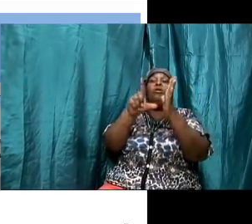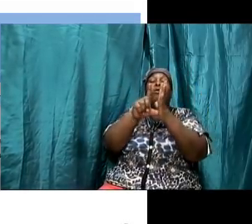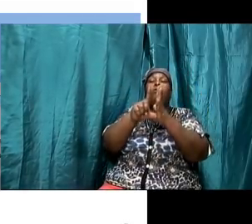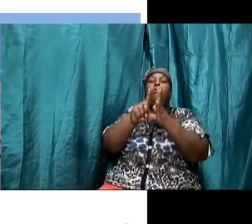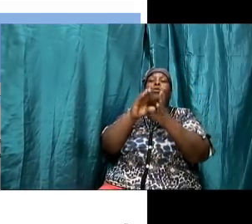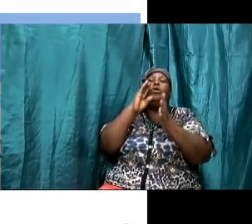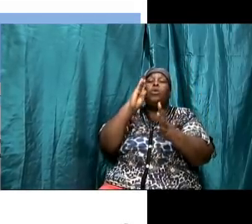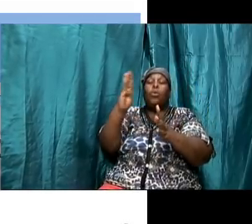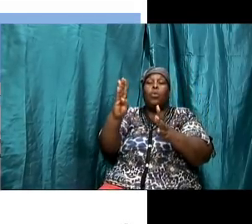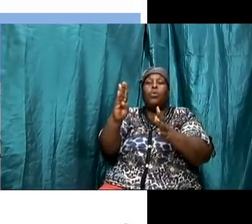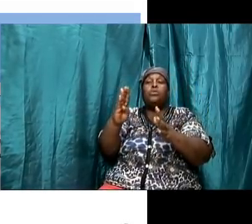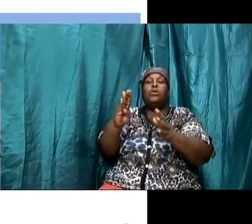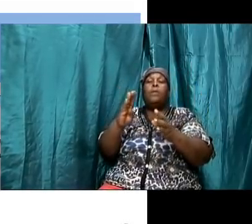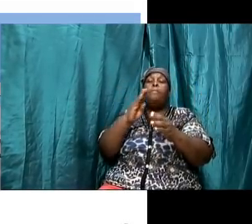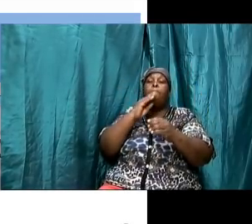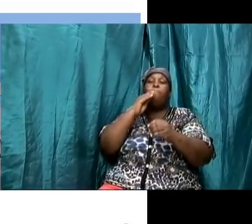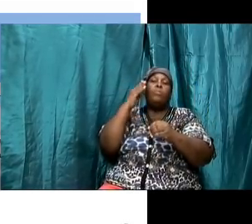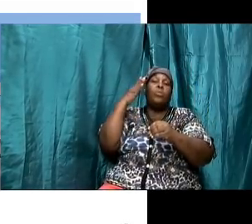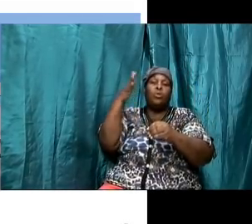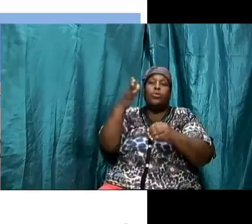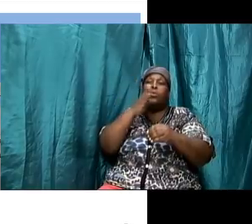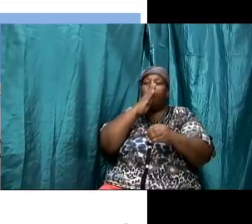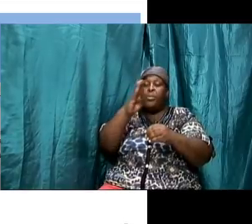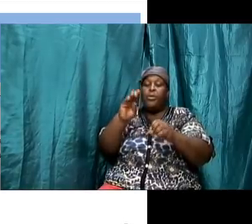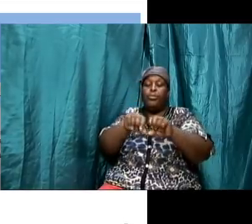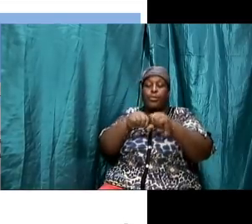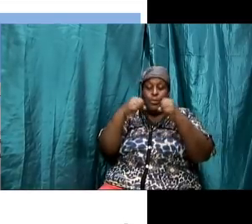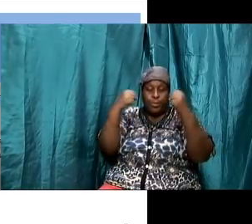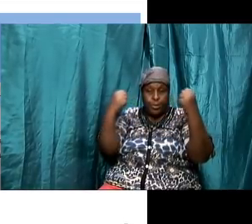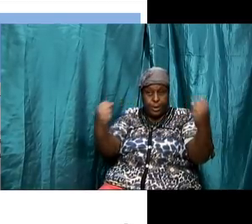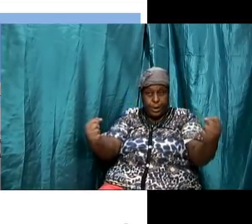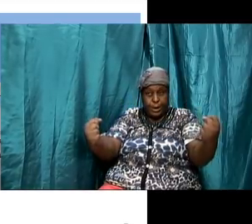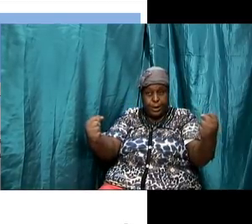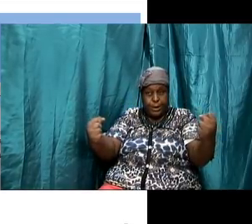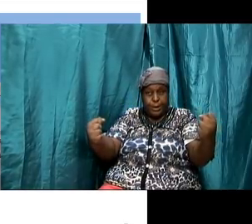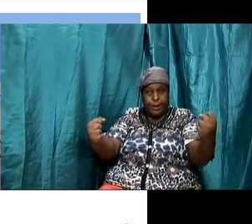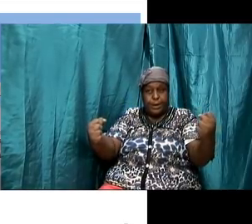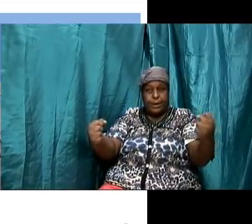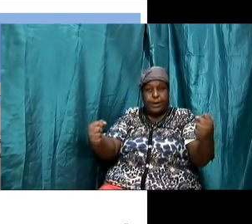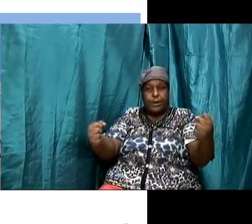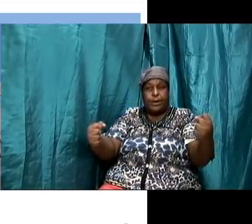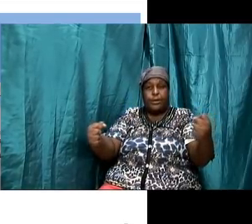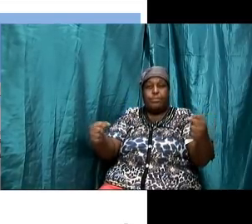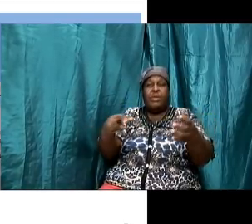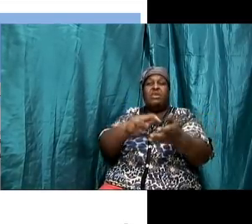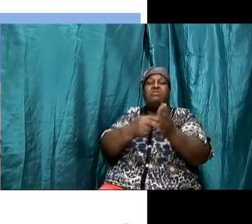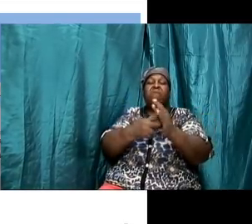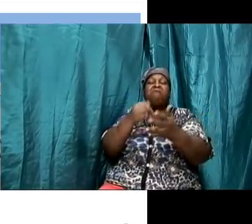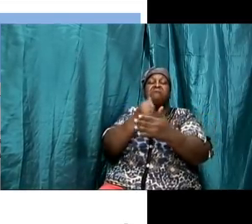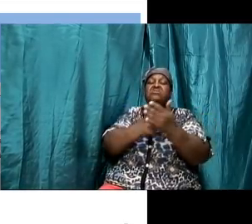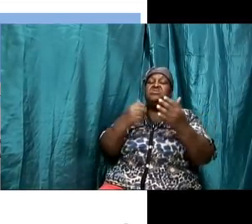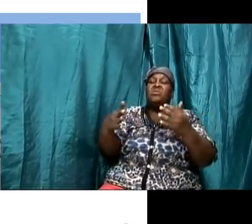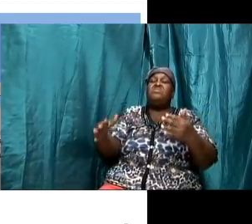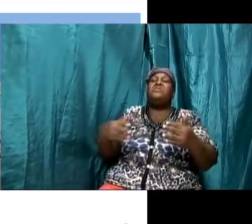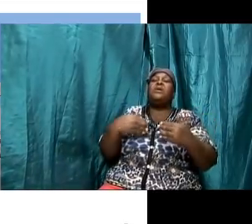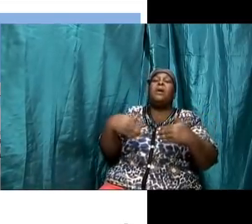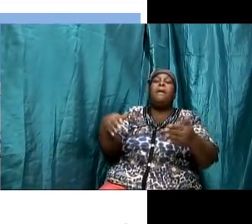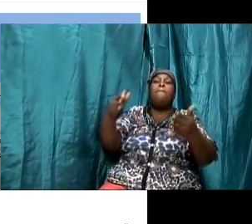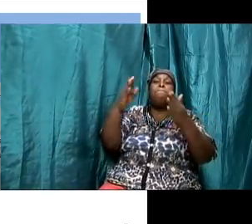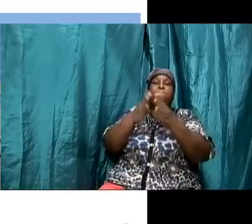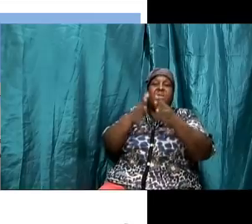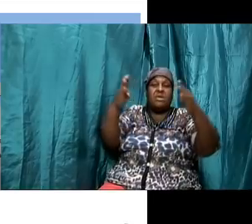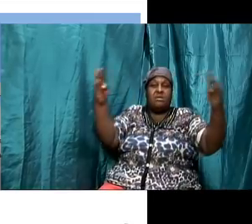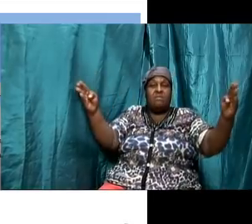the sabbath could have been broken because it pointed to something bigger than just resting